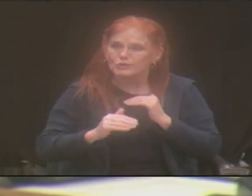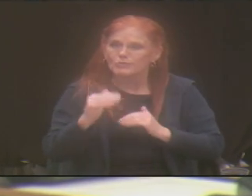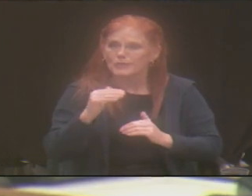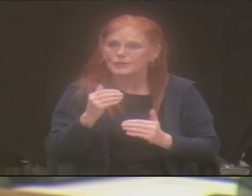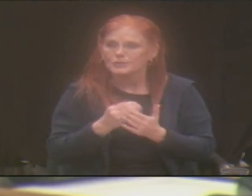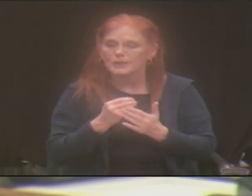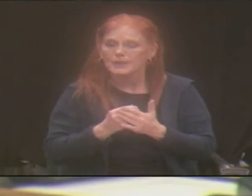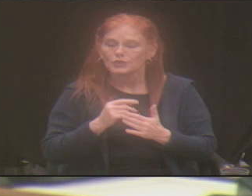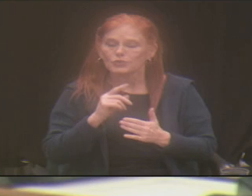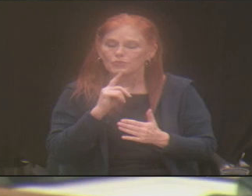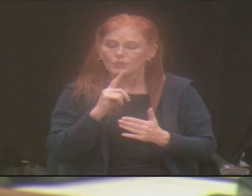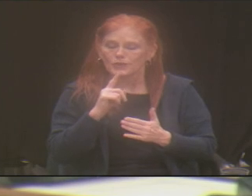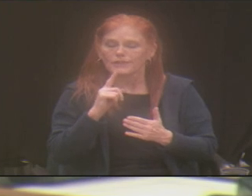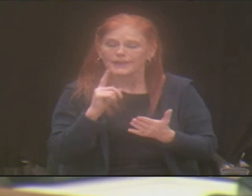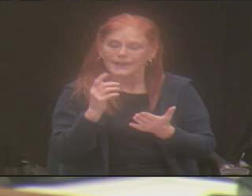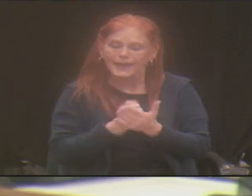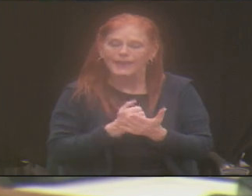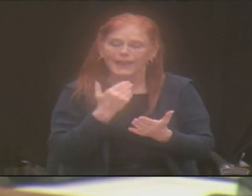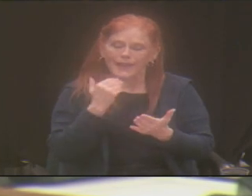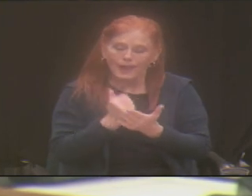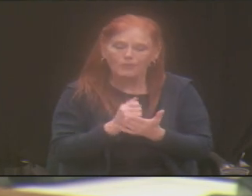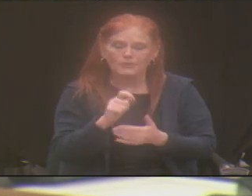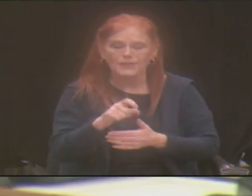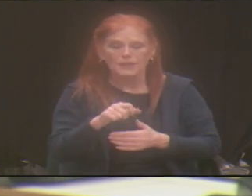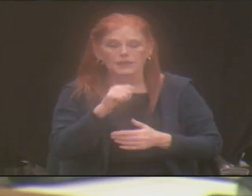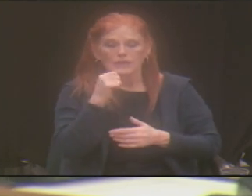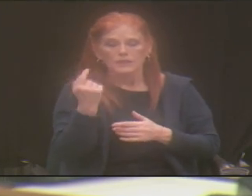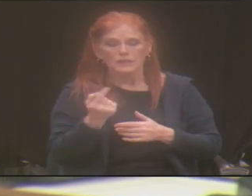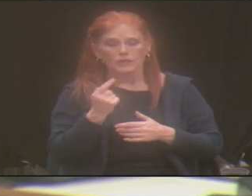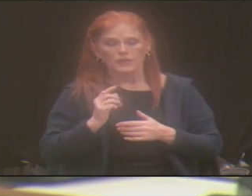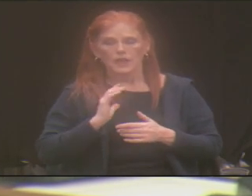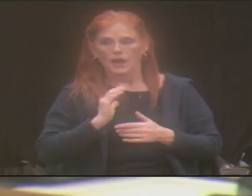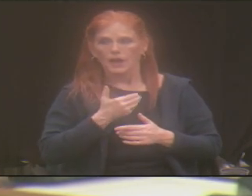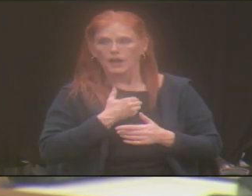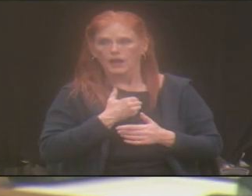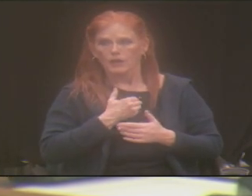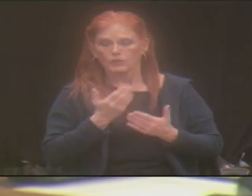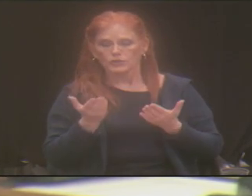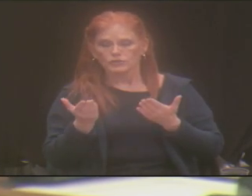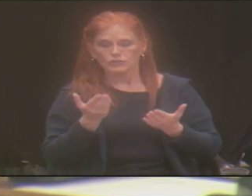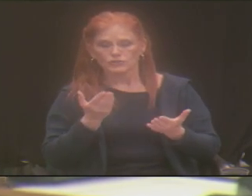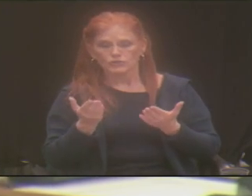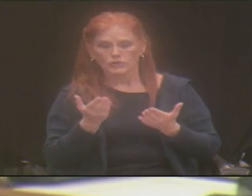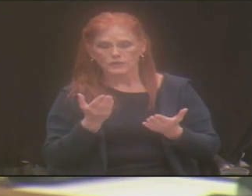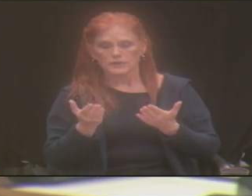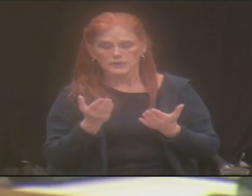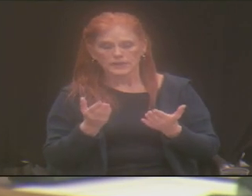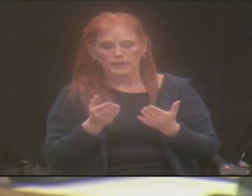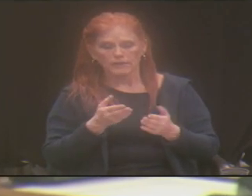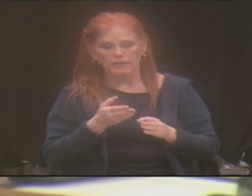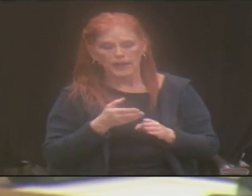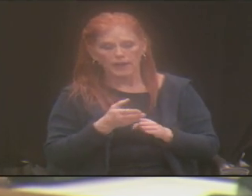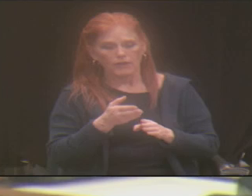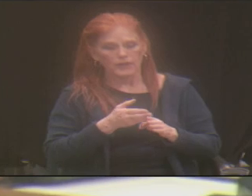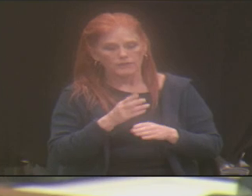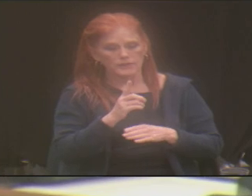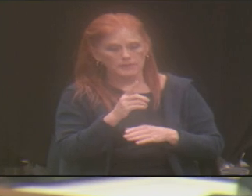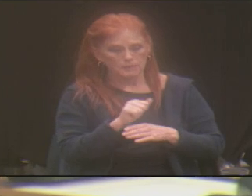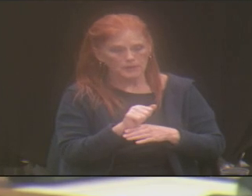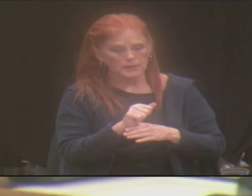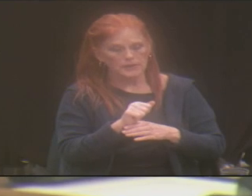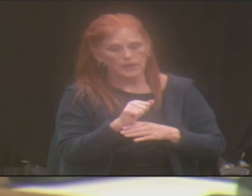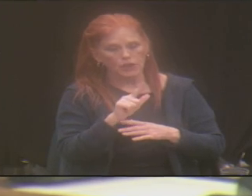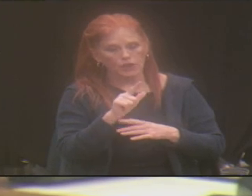real help. And so not only are services just in the area of disability, learning